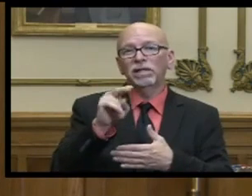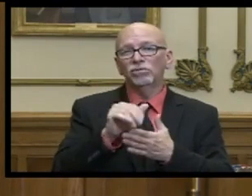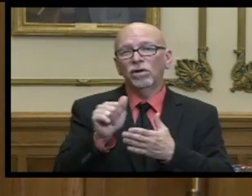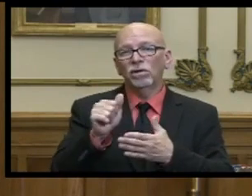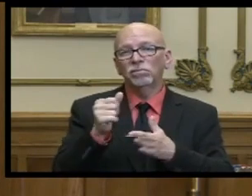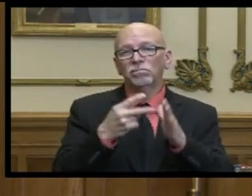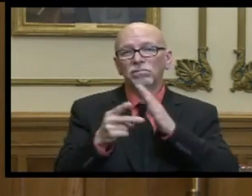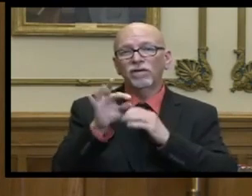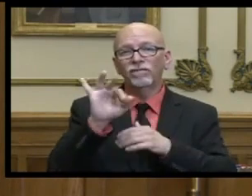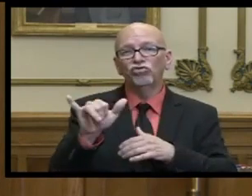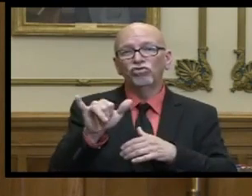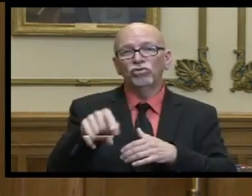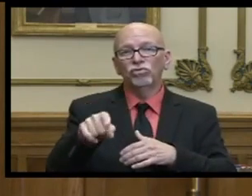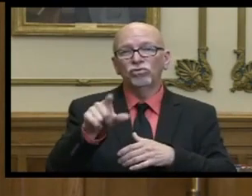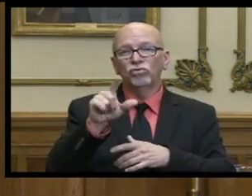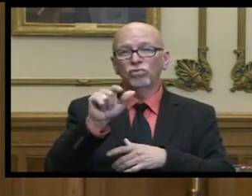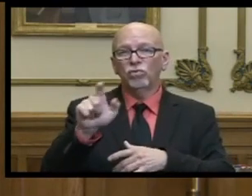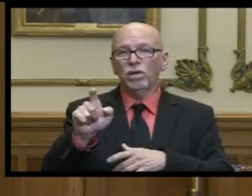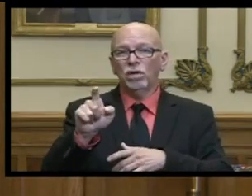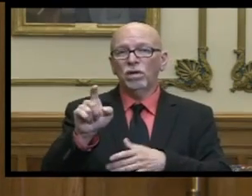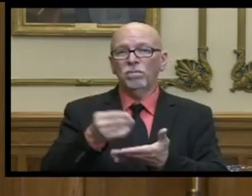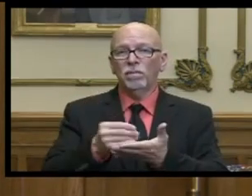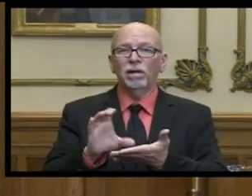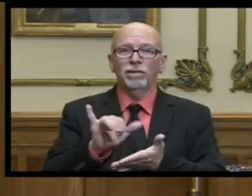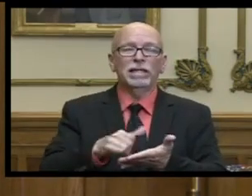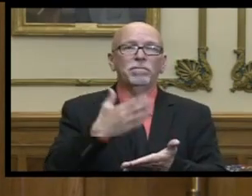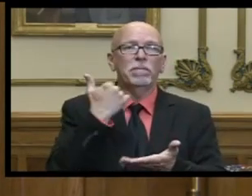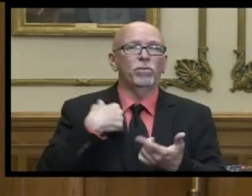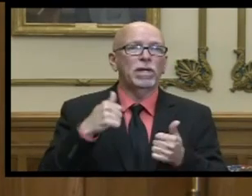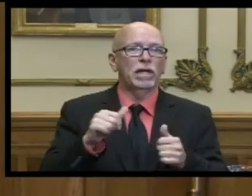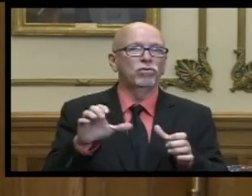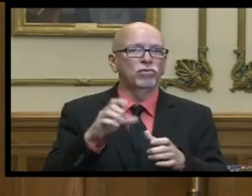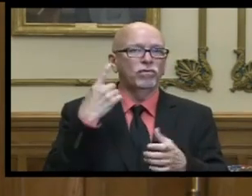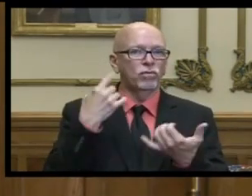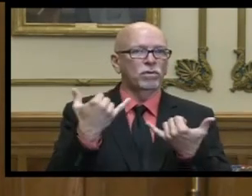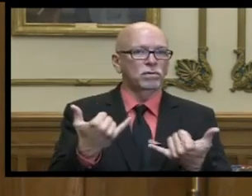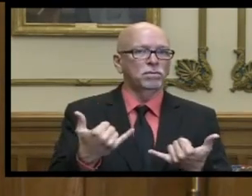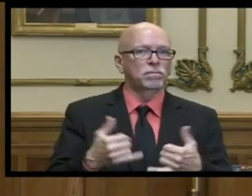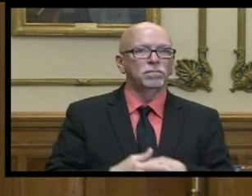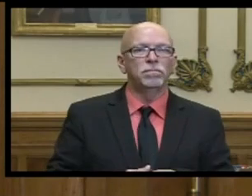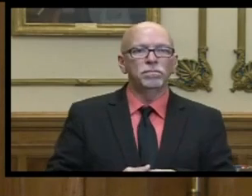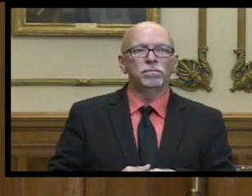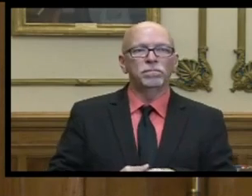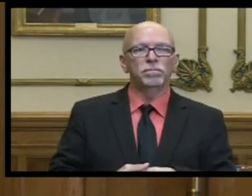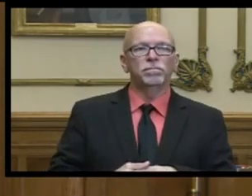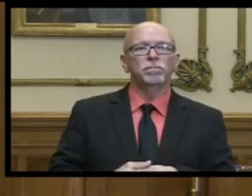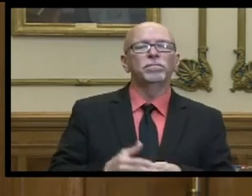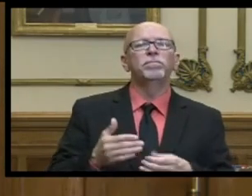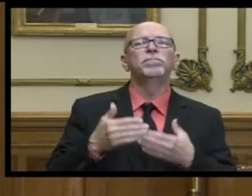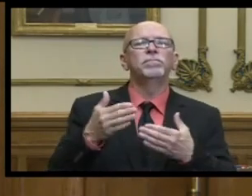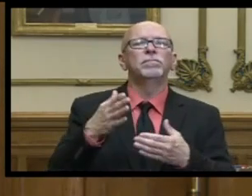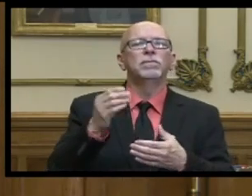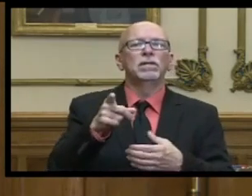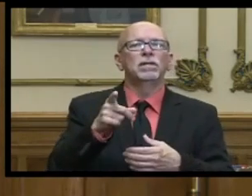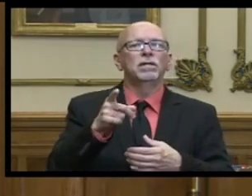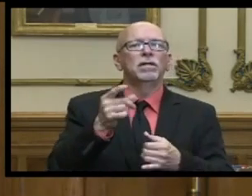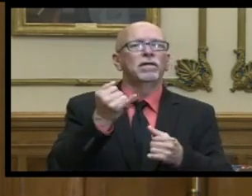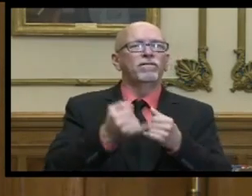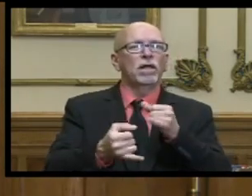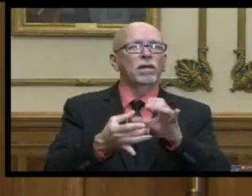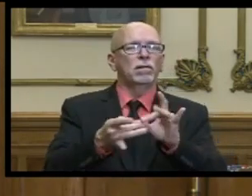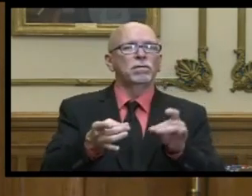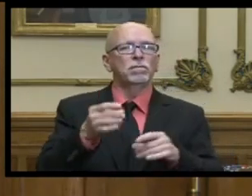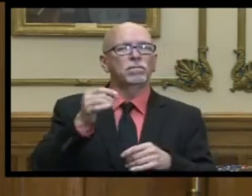fiscal year 21 appropriation is is the best we're going to be able to do this time period and then just as a final note